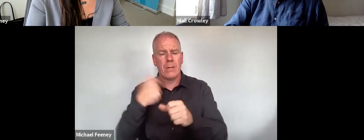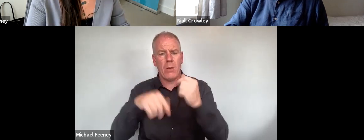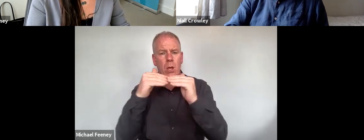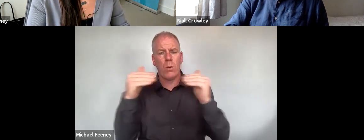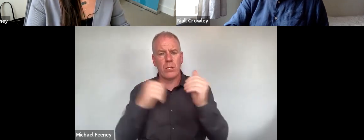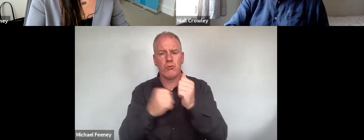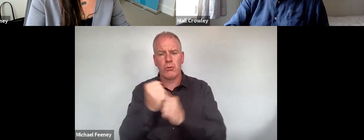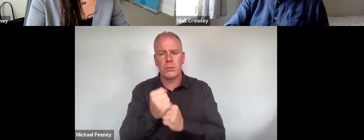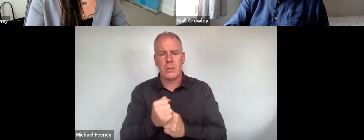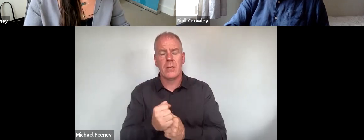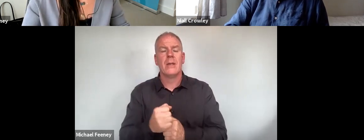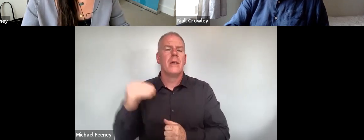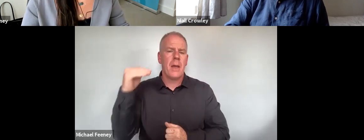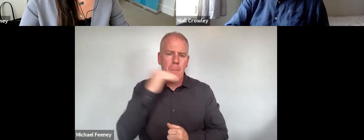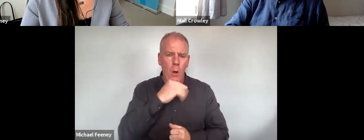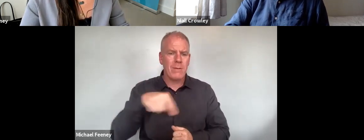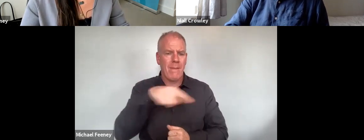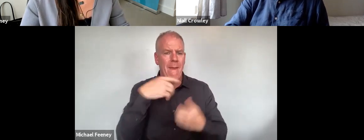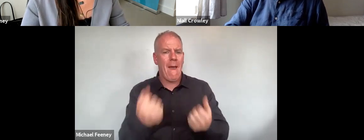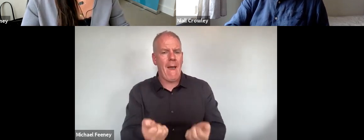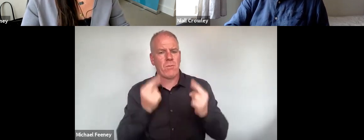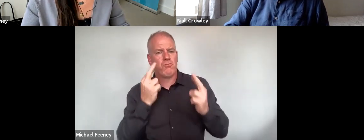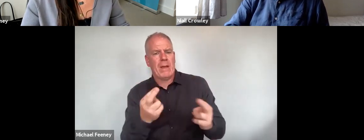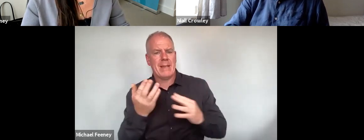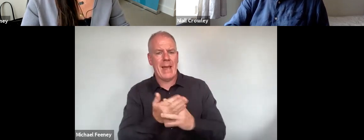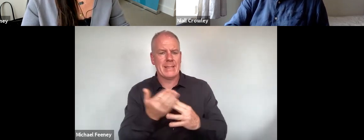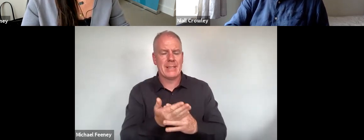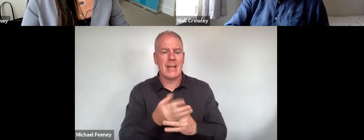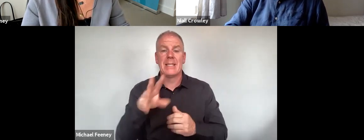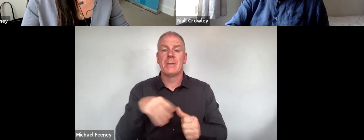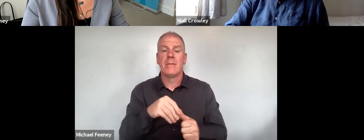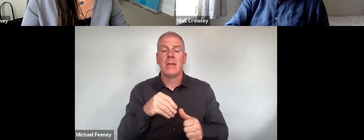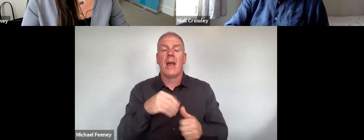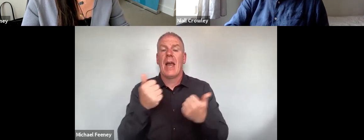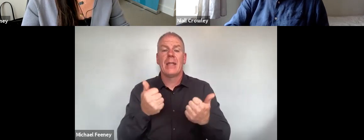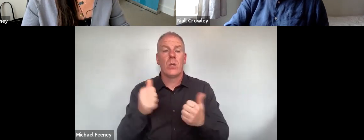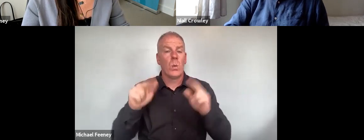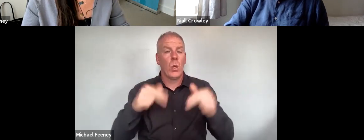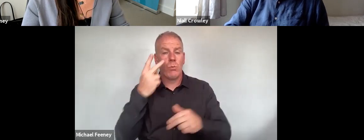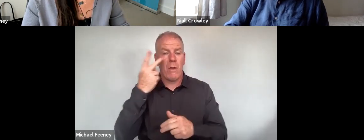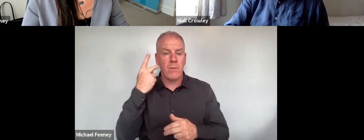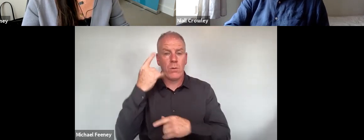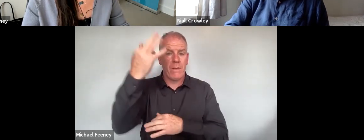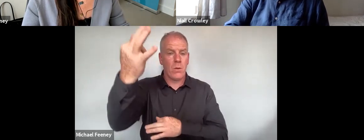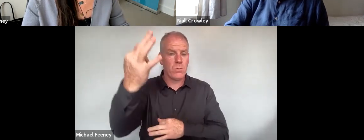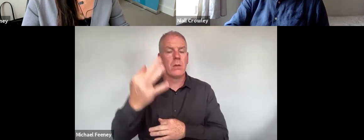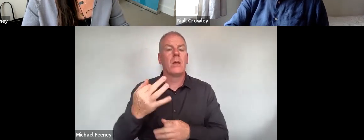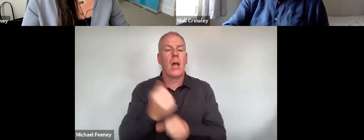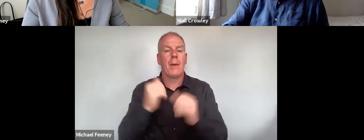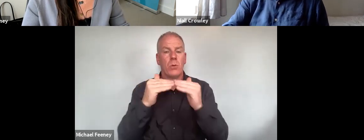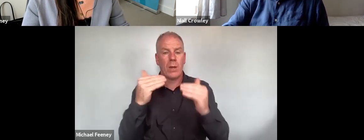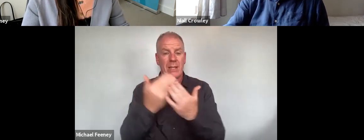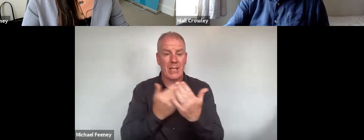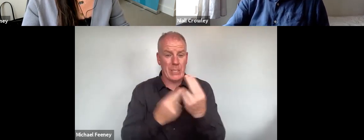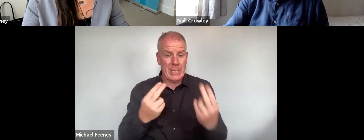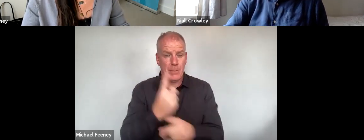how it operates. It's important that they get the attention they deserve and in particular in any forthcoming review and revision of the equality legislation.